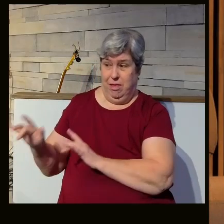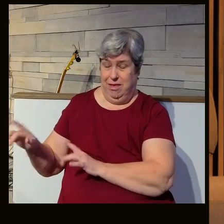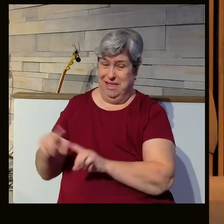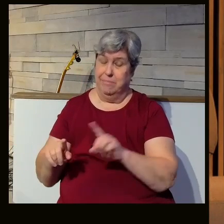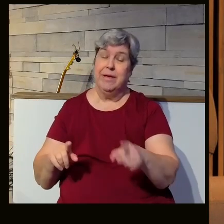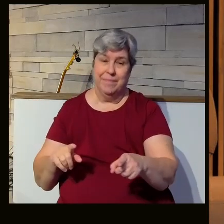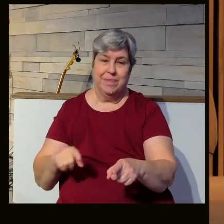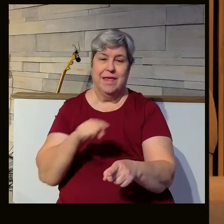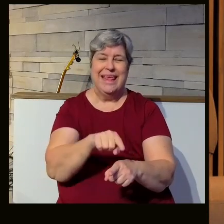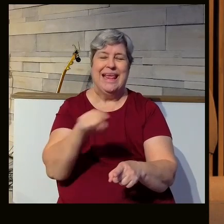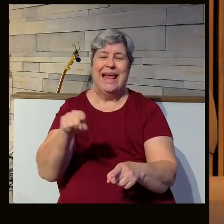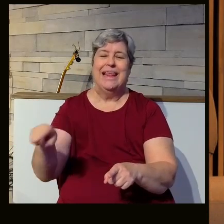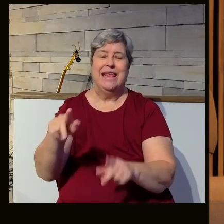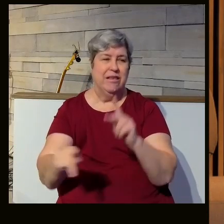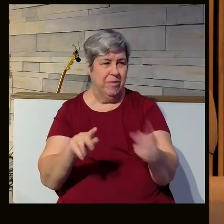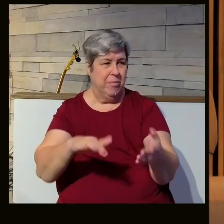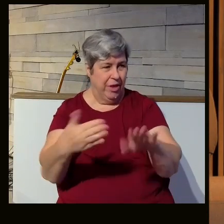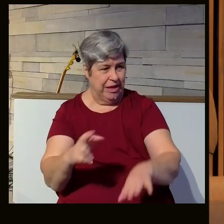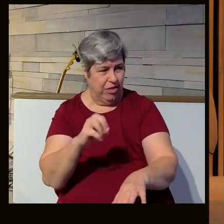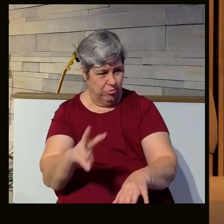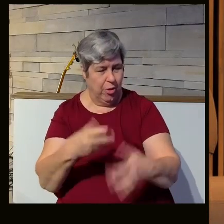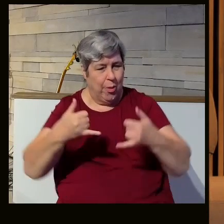But they're still made in the image of God.